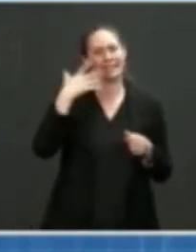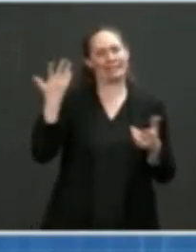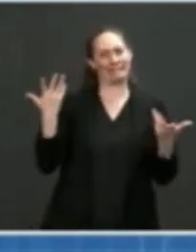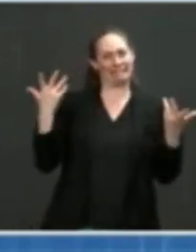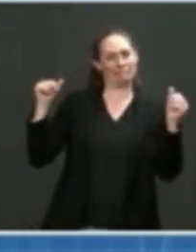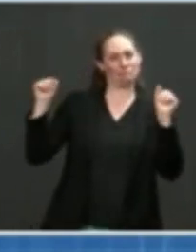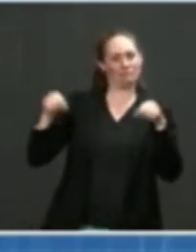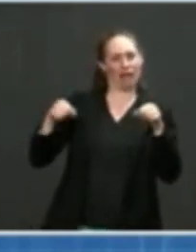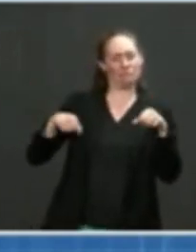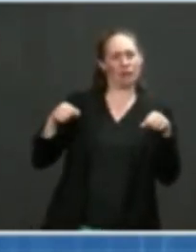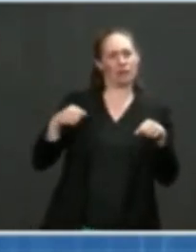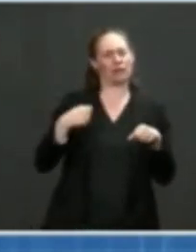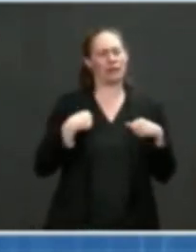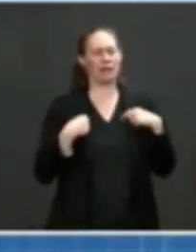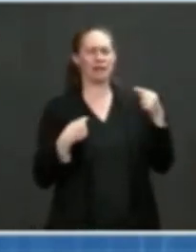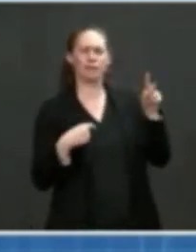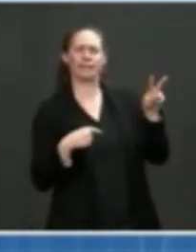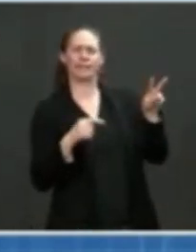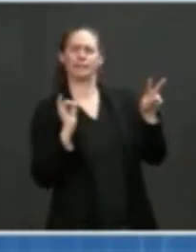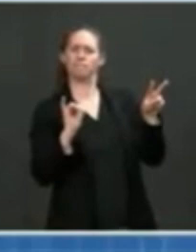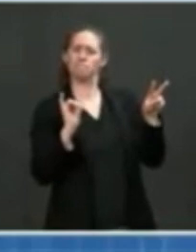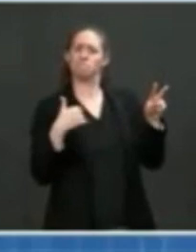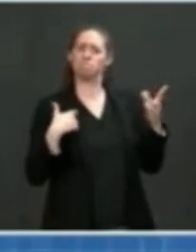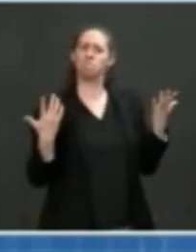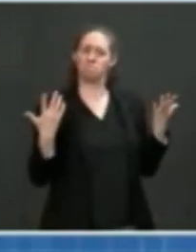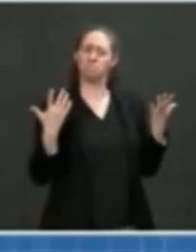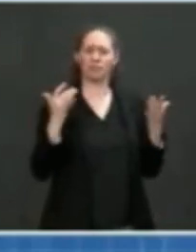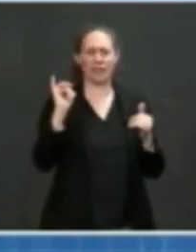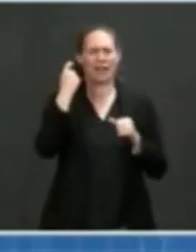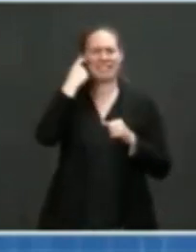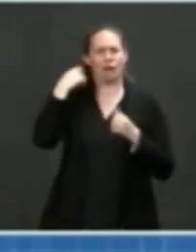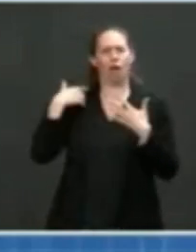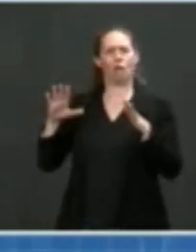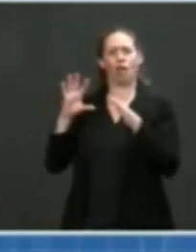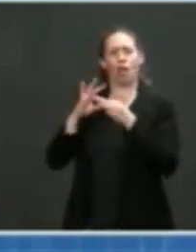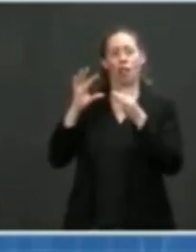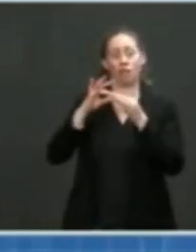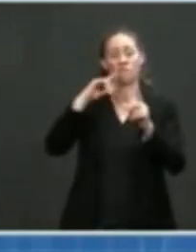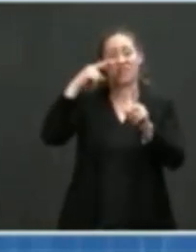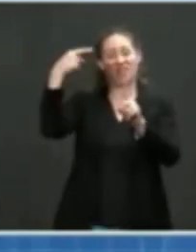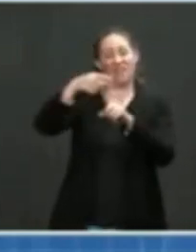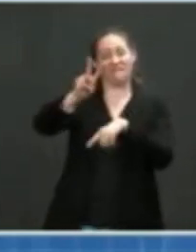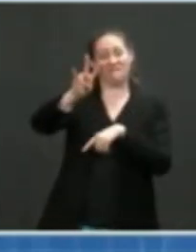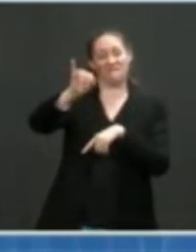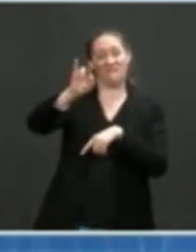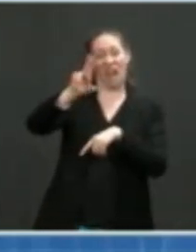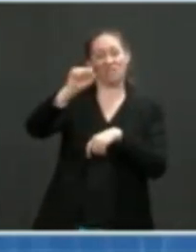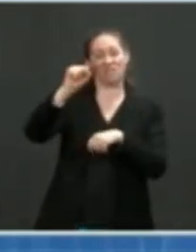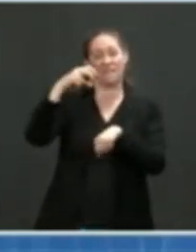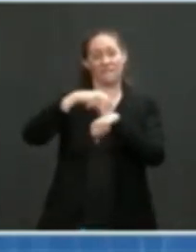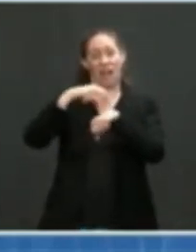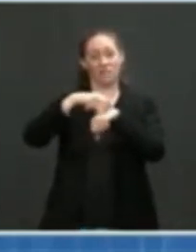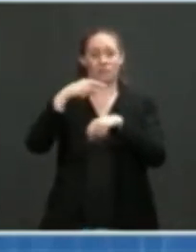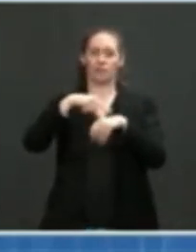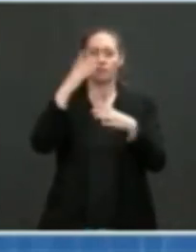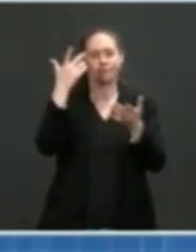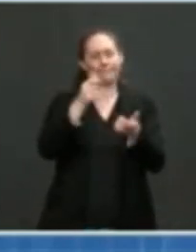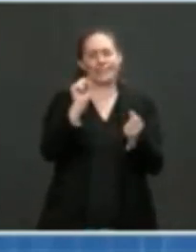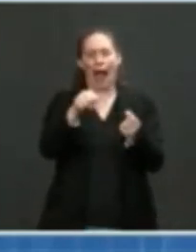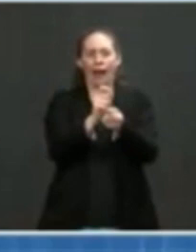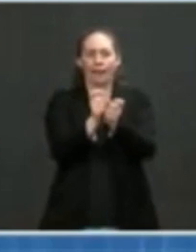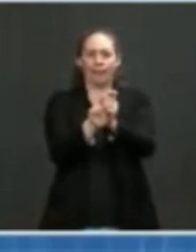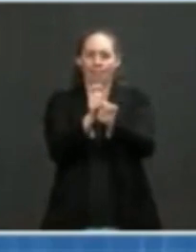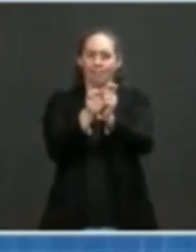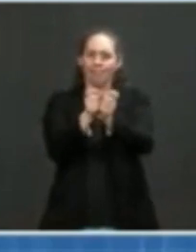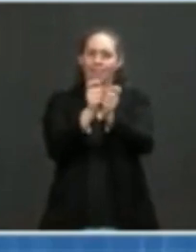few moments ago, of how a virus adapt itself to a efficient spread among humans.